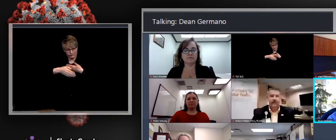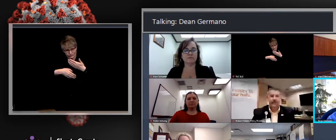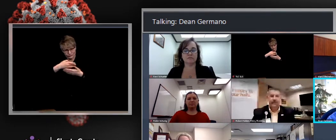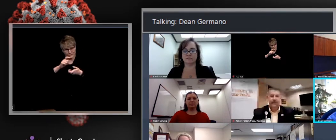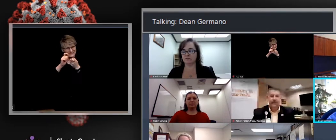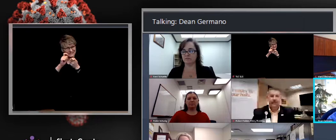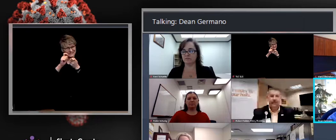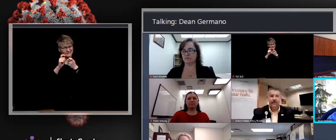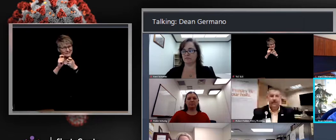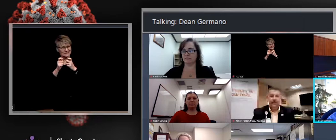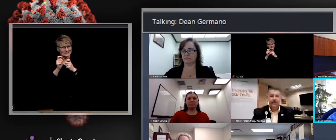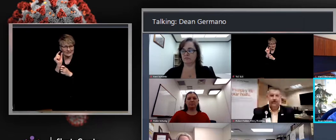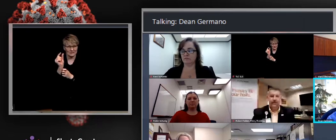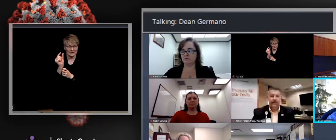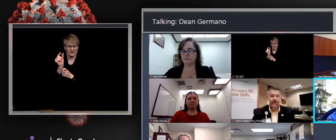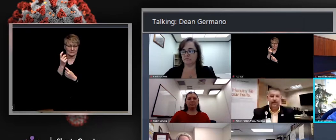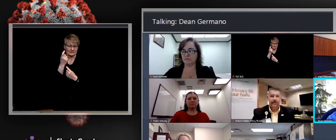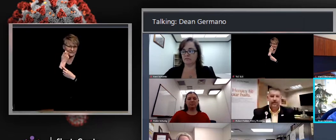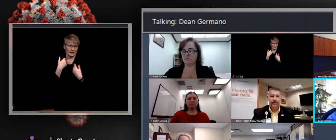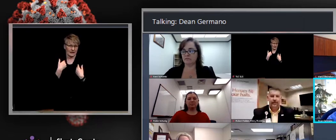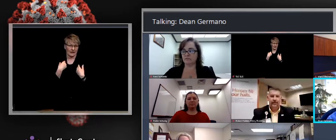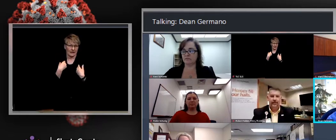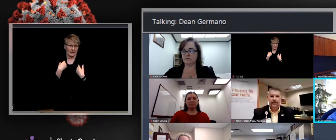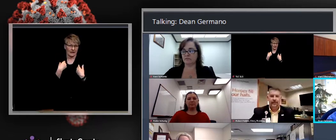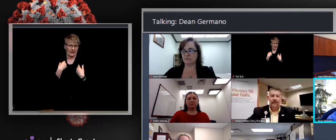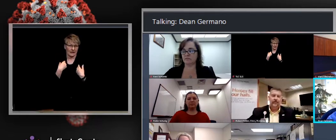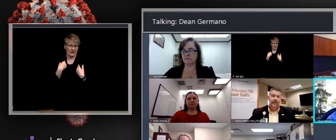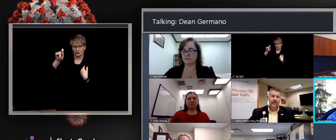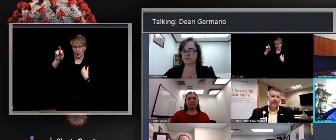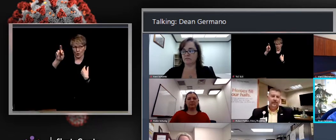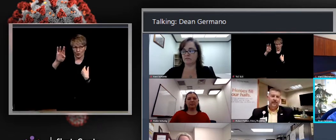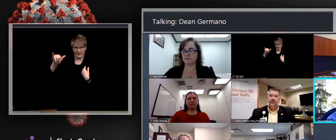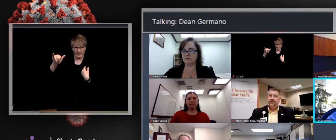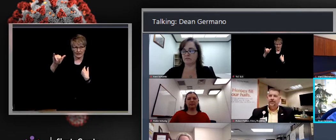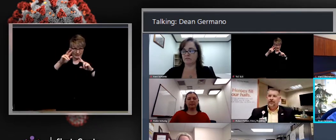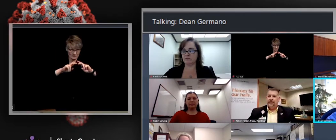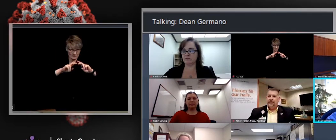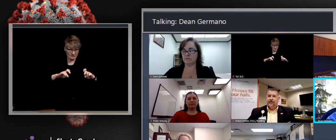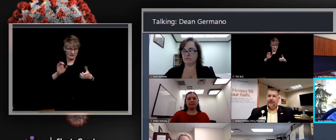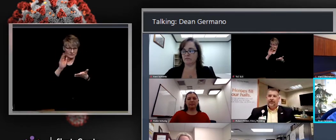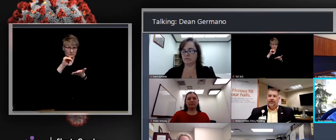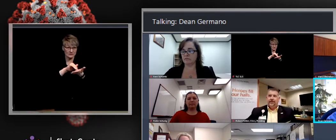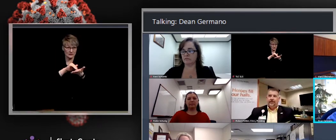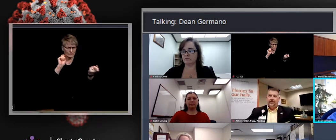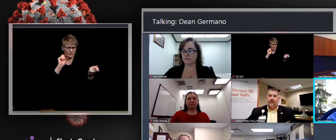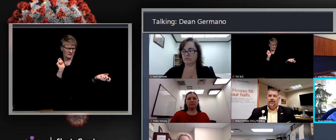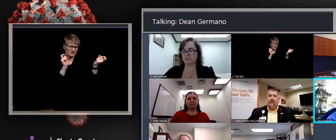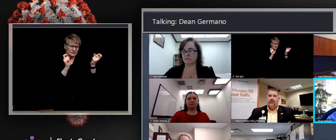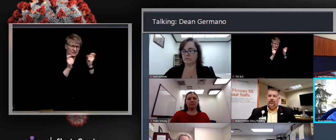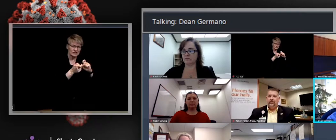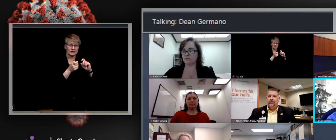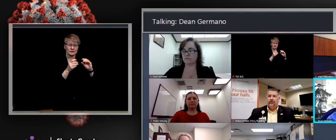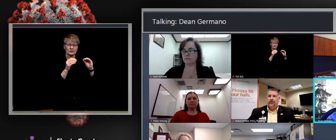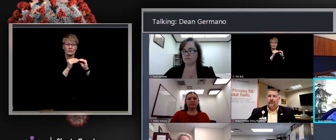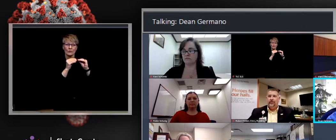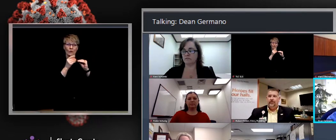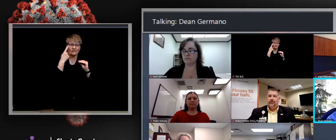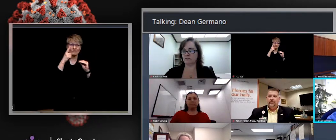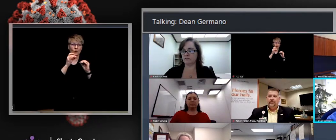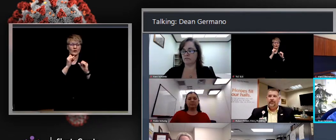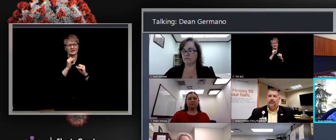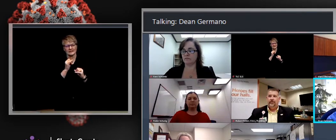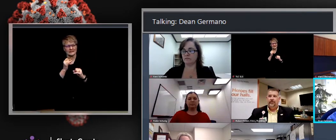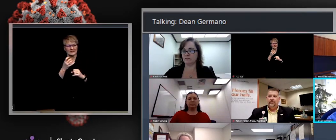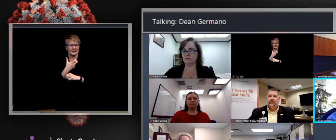respiratory assessment center that will be converted more into an immunization piece